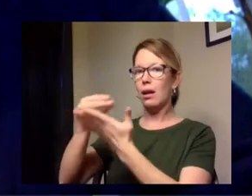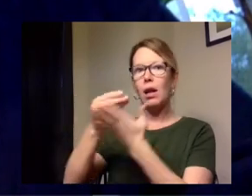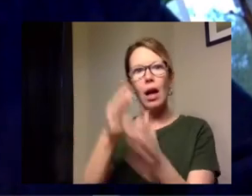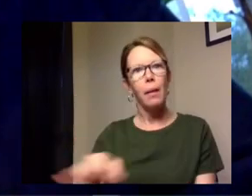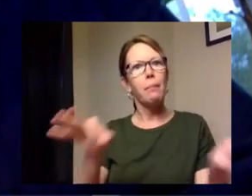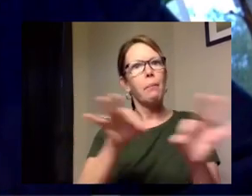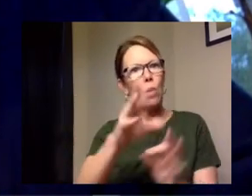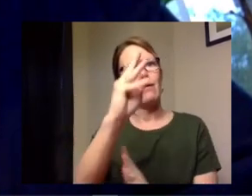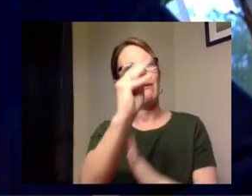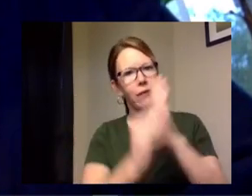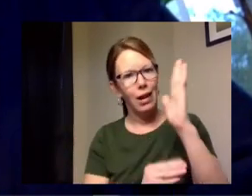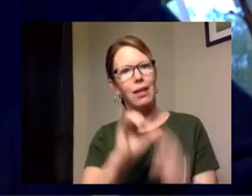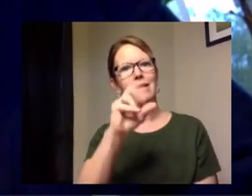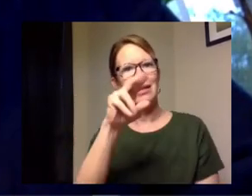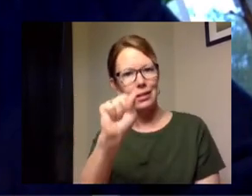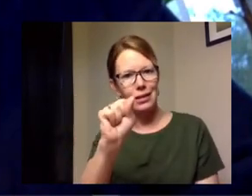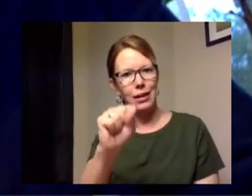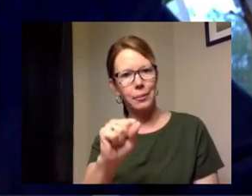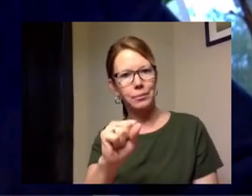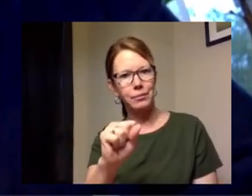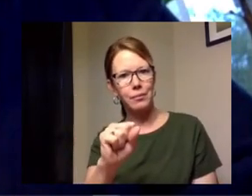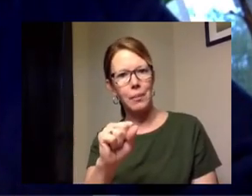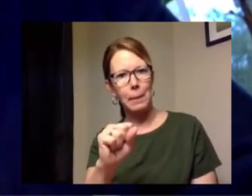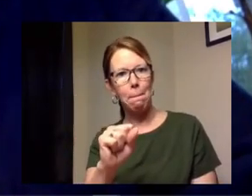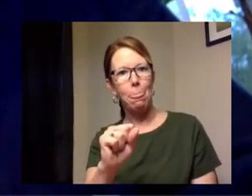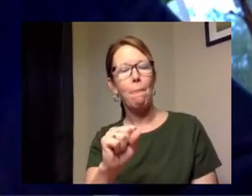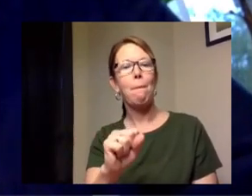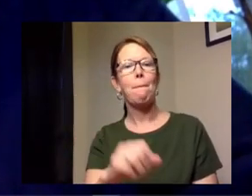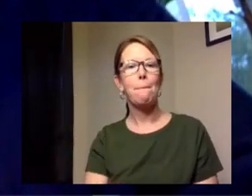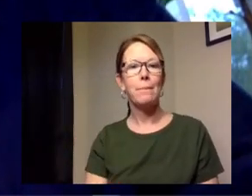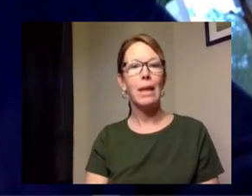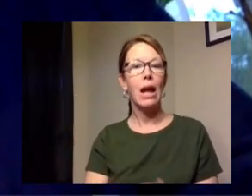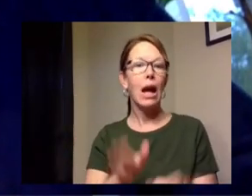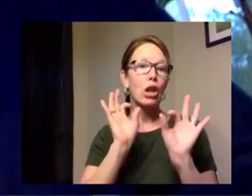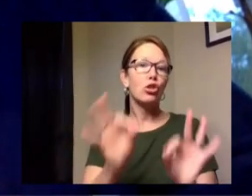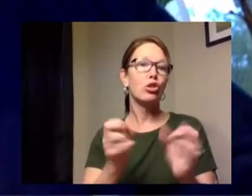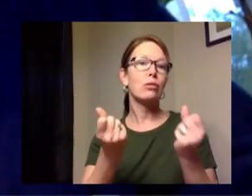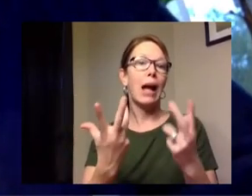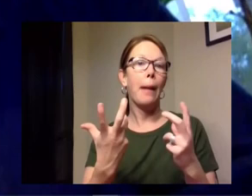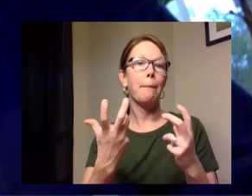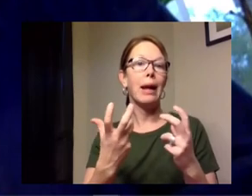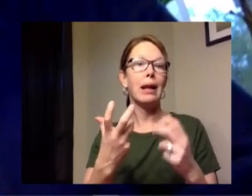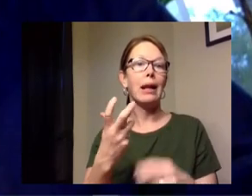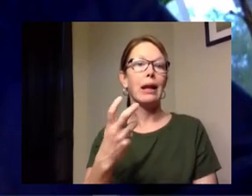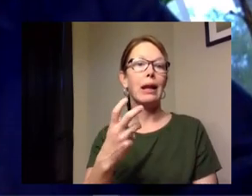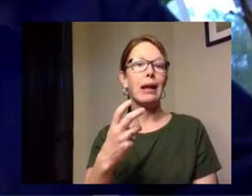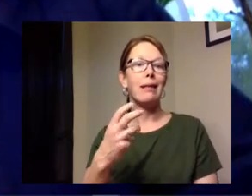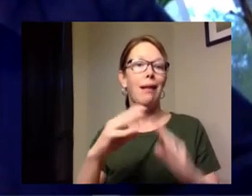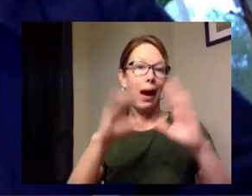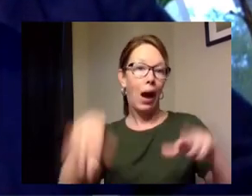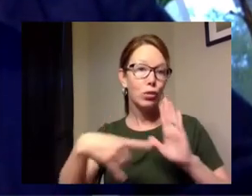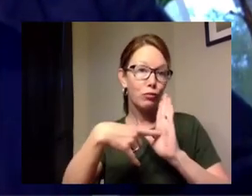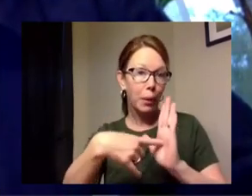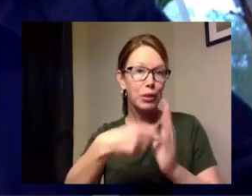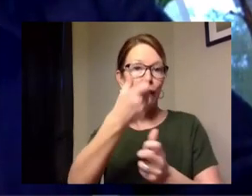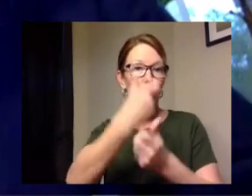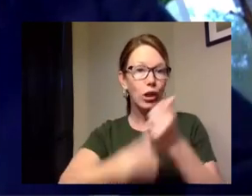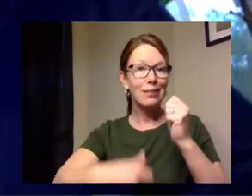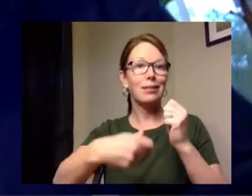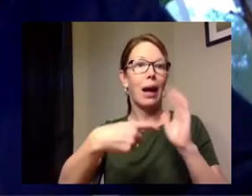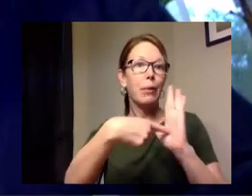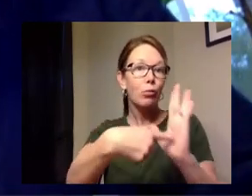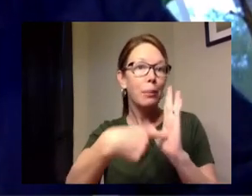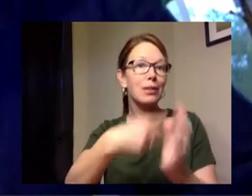determines the number of seats in each state that we will have in our u.s house of representatives and our political